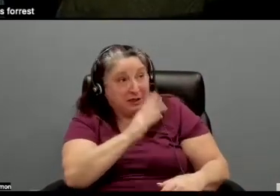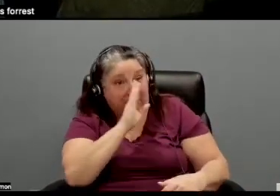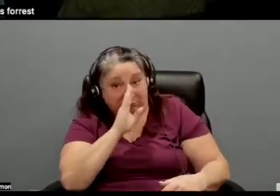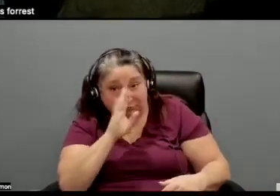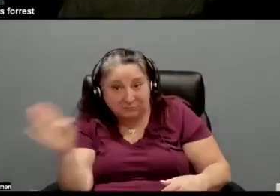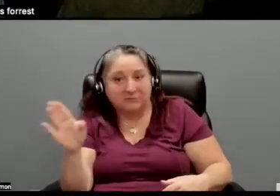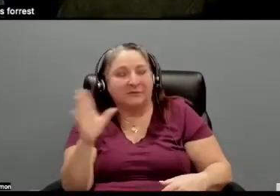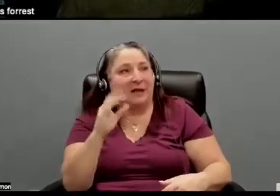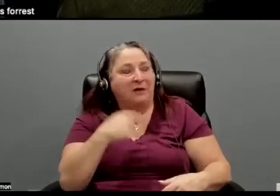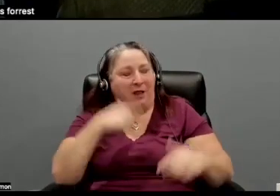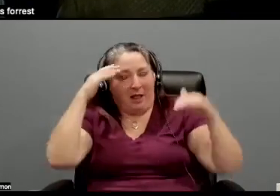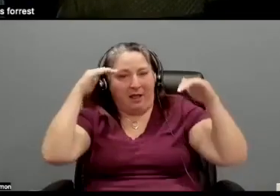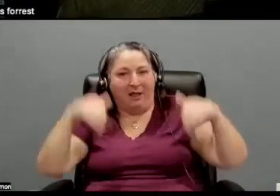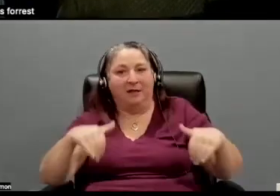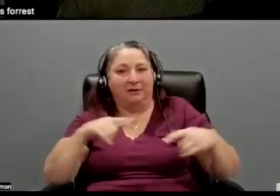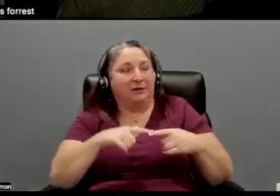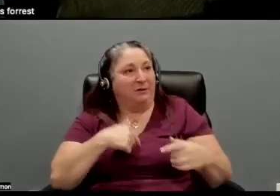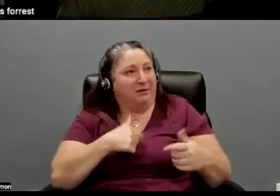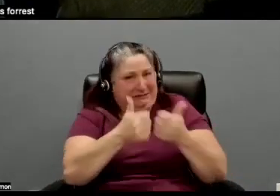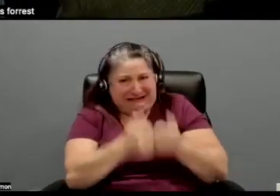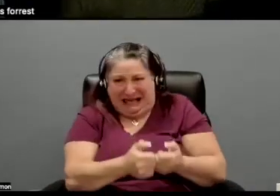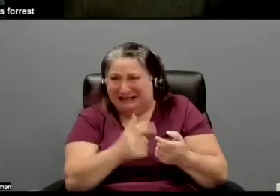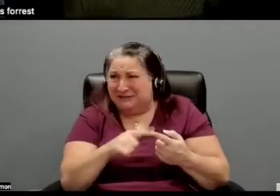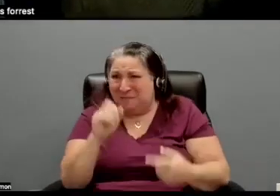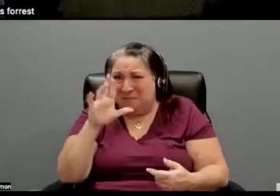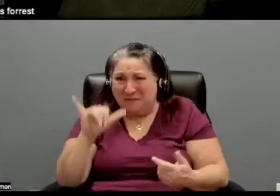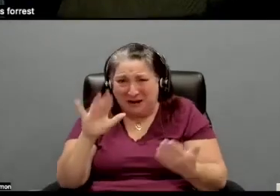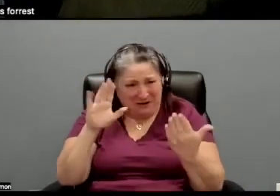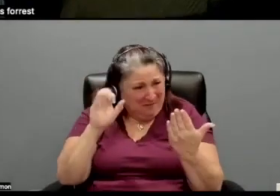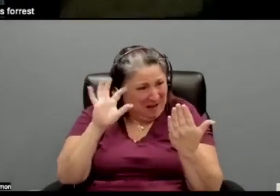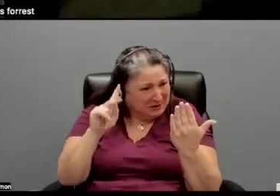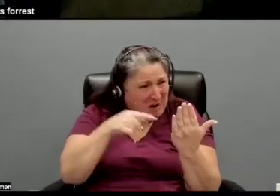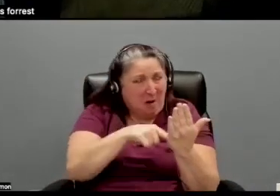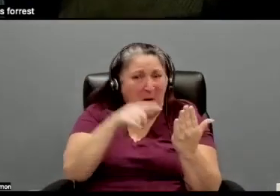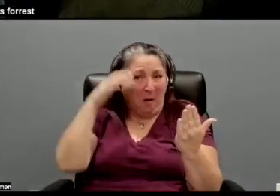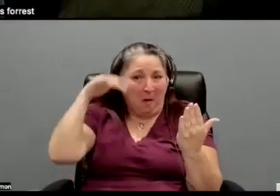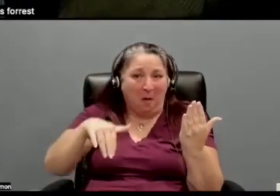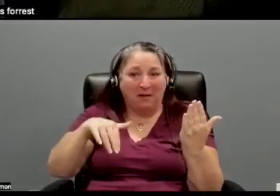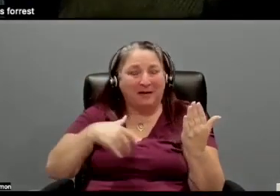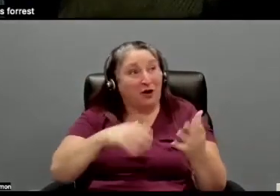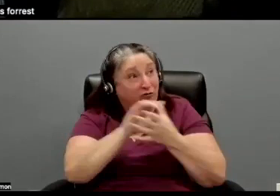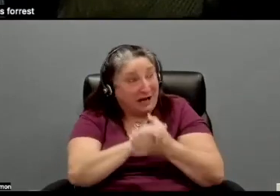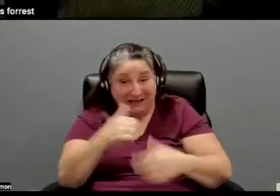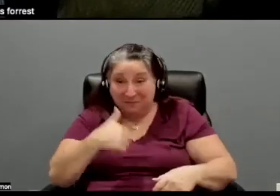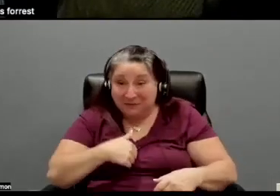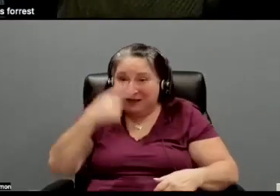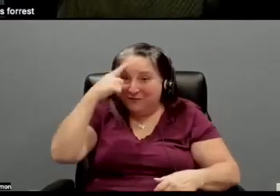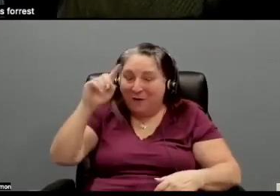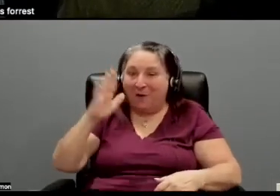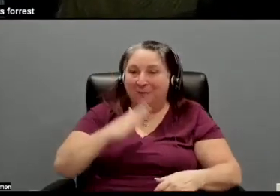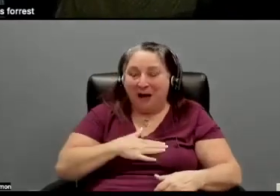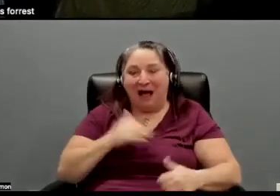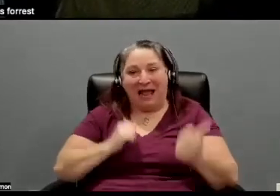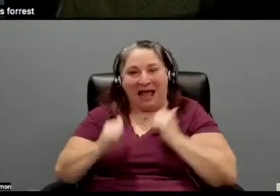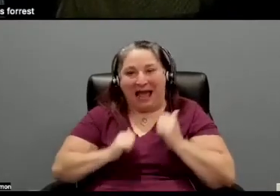mind boggling to me. I'm getting a text from Barry Bostwick congratulating me for my acting